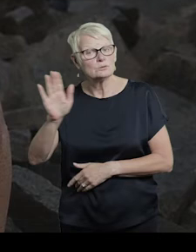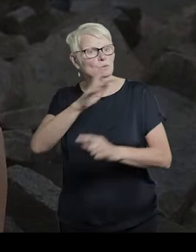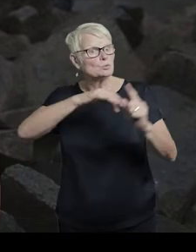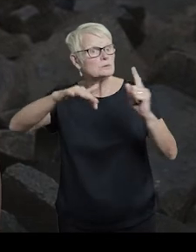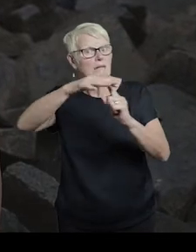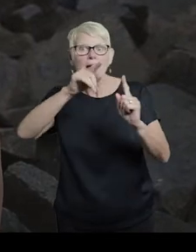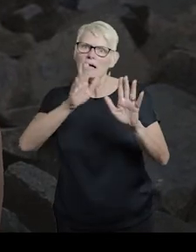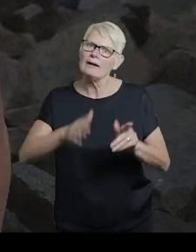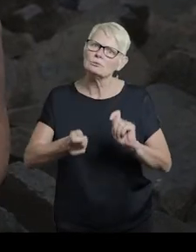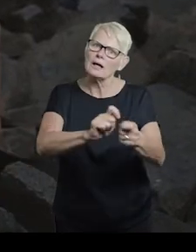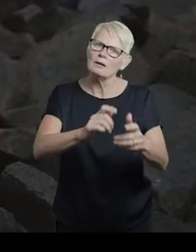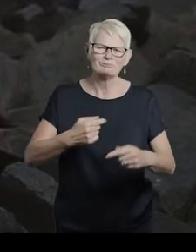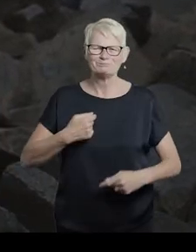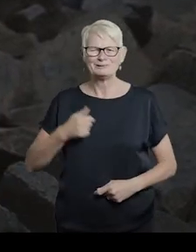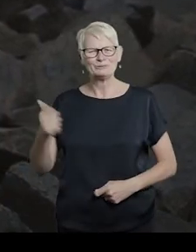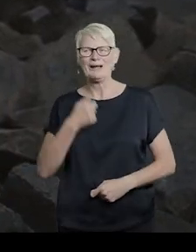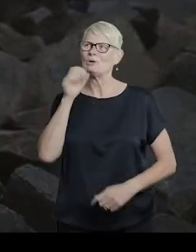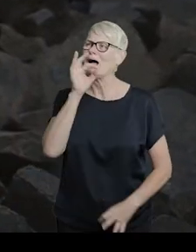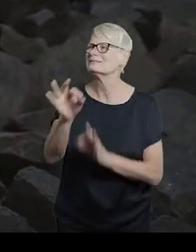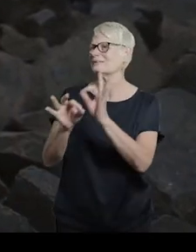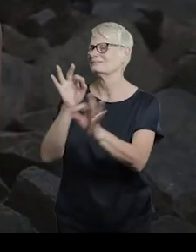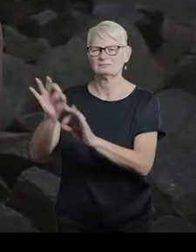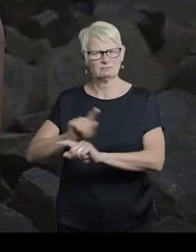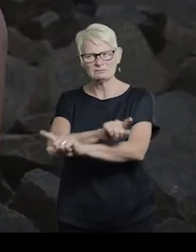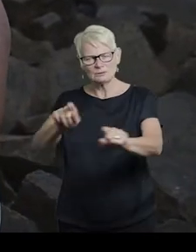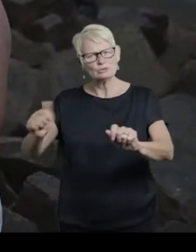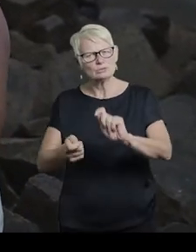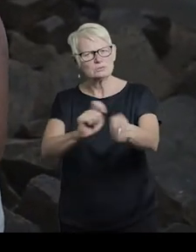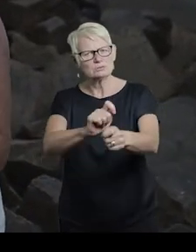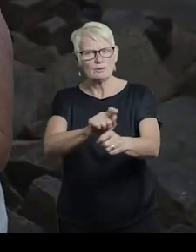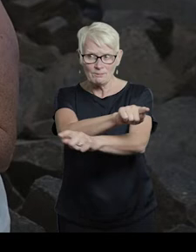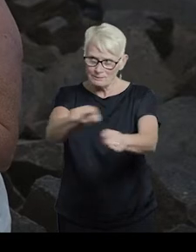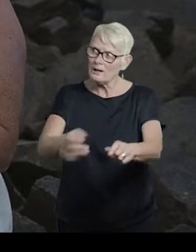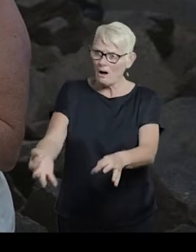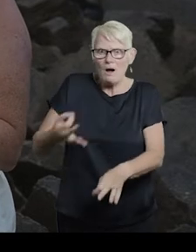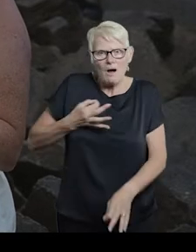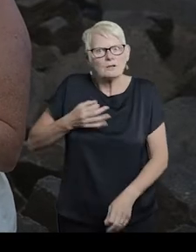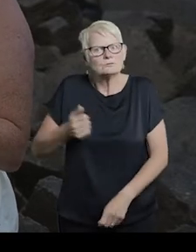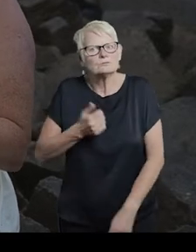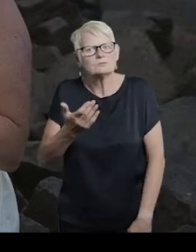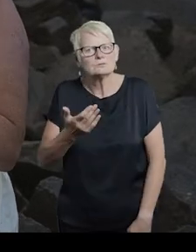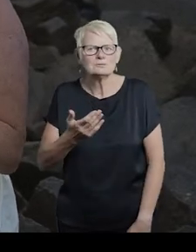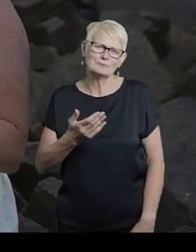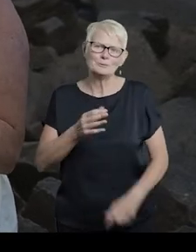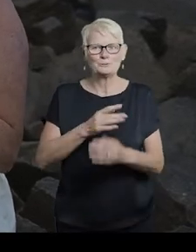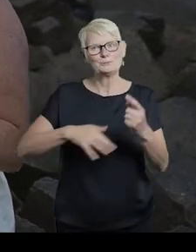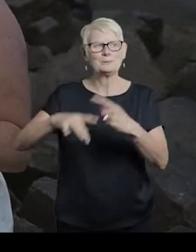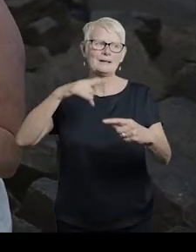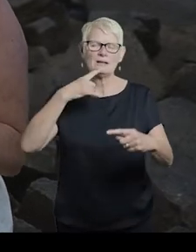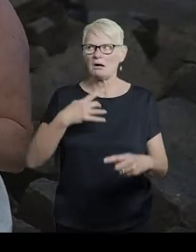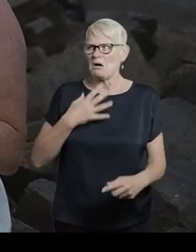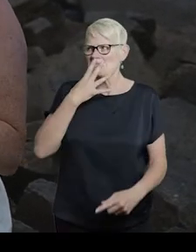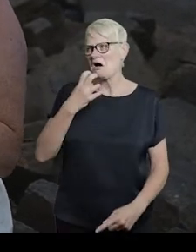Society should adapt without me asking. Society should ask. Society is so huffy